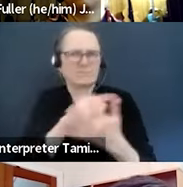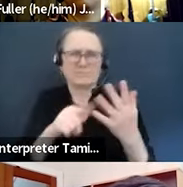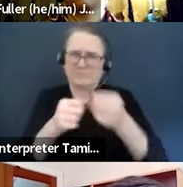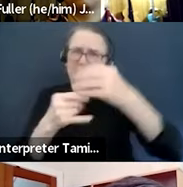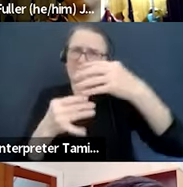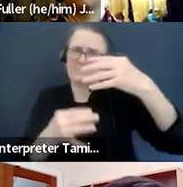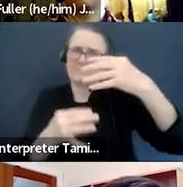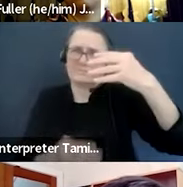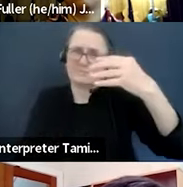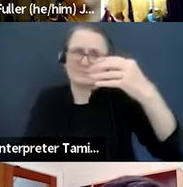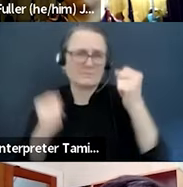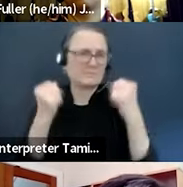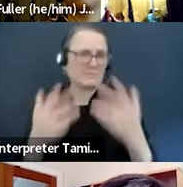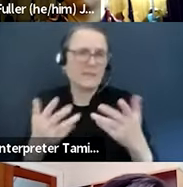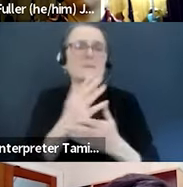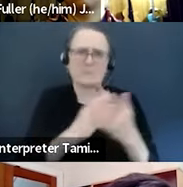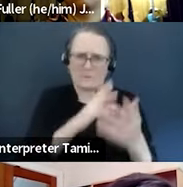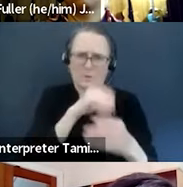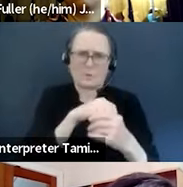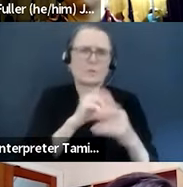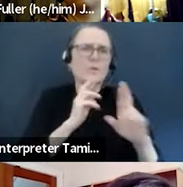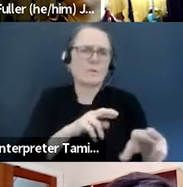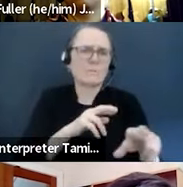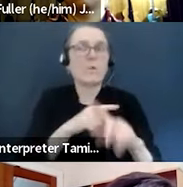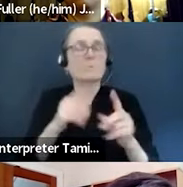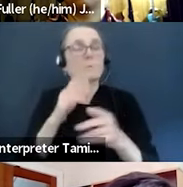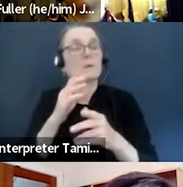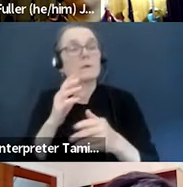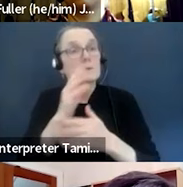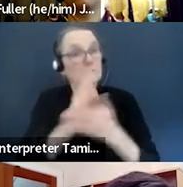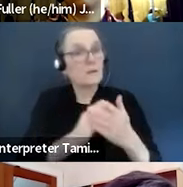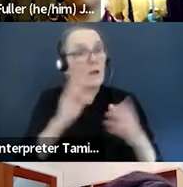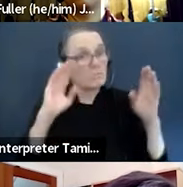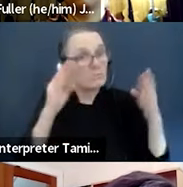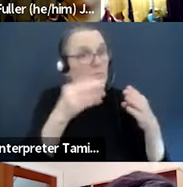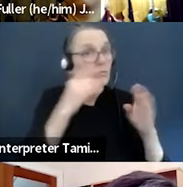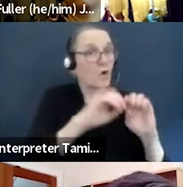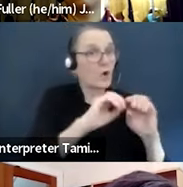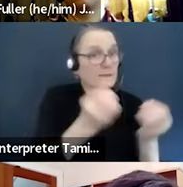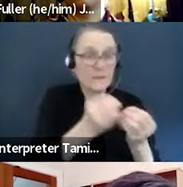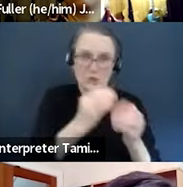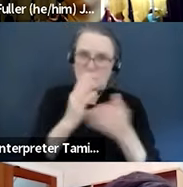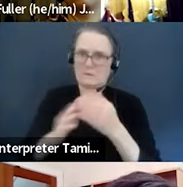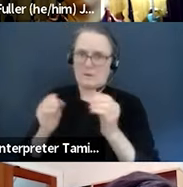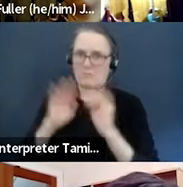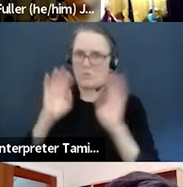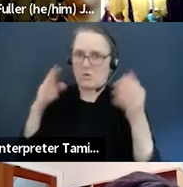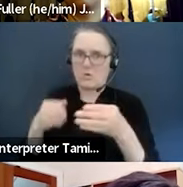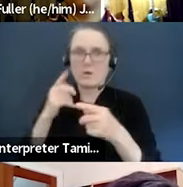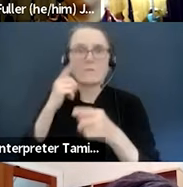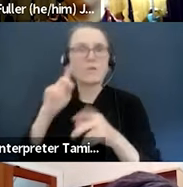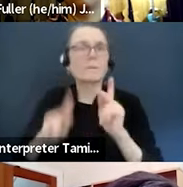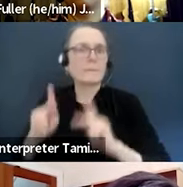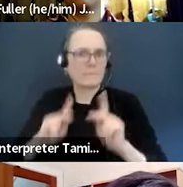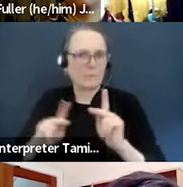there's some of them in the report, but there's so many things that can also be aimed at individuals. it doesn't matter where they work, if we can define arts and cultural